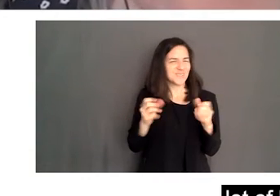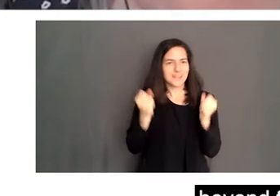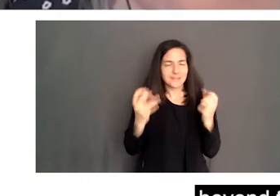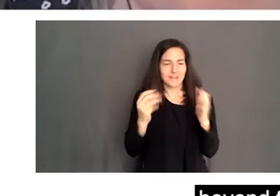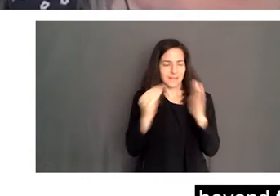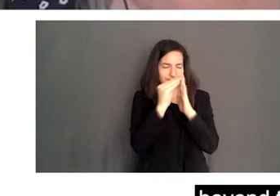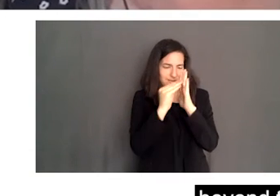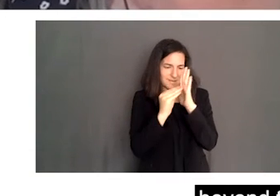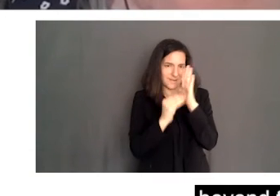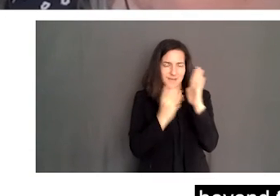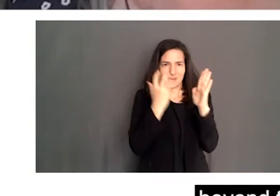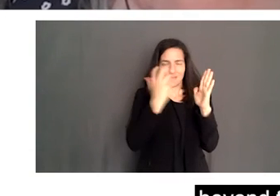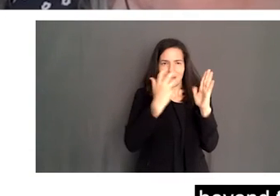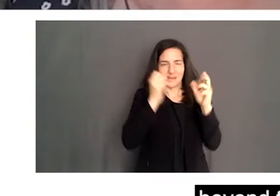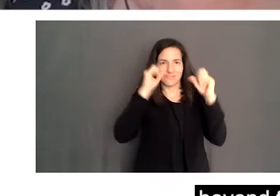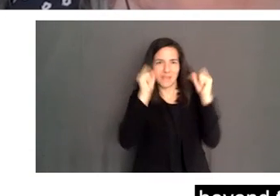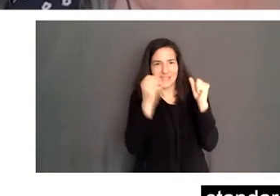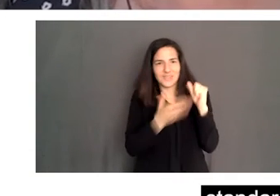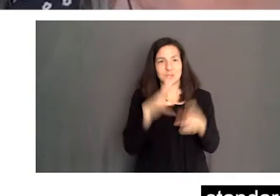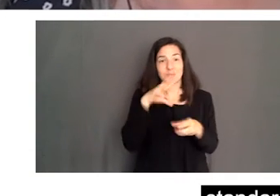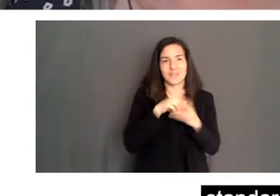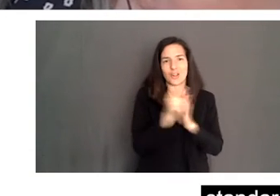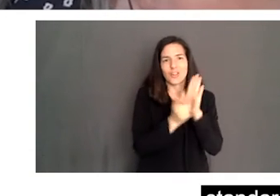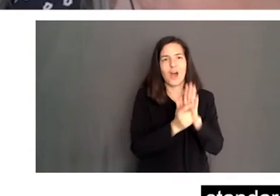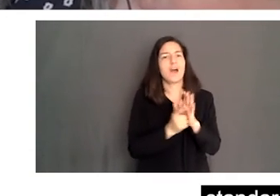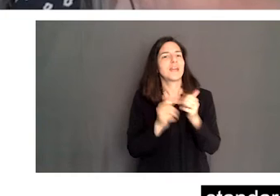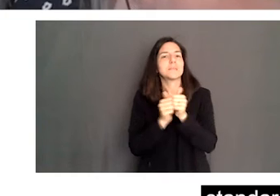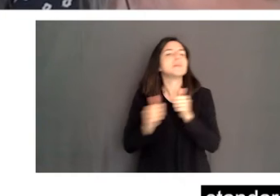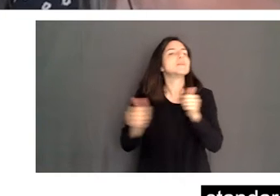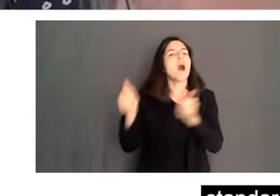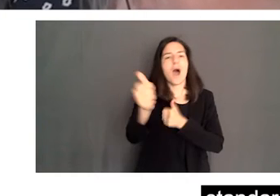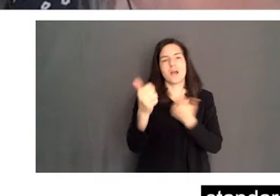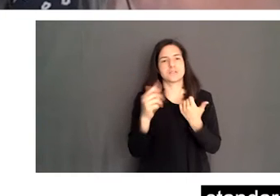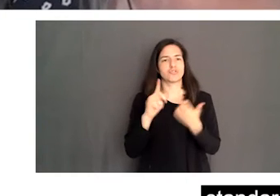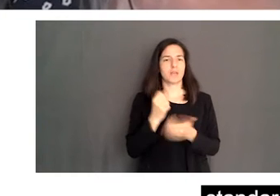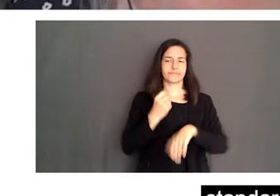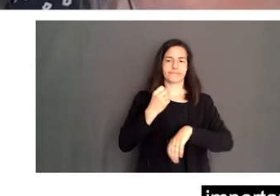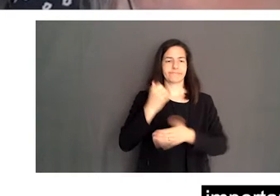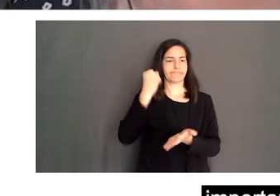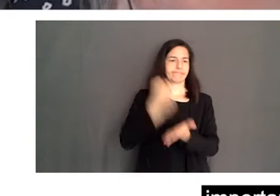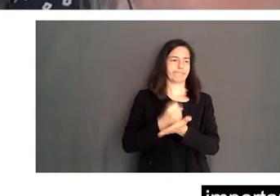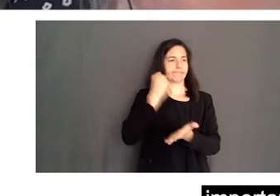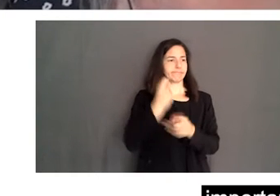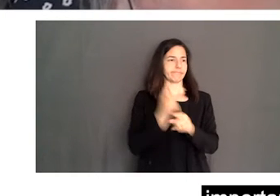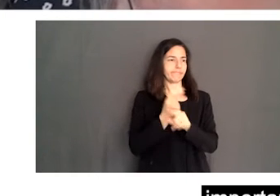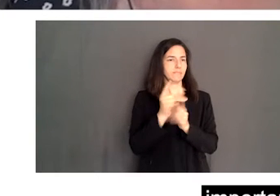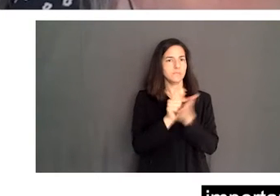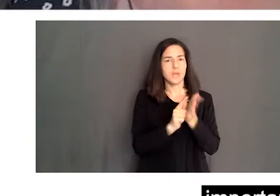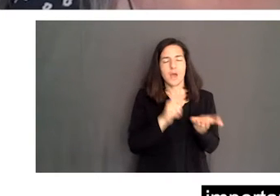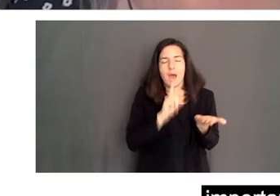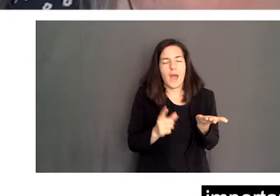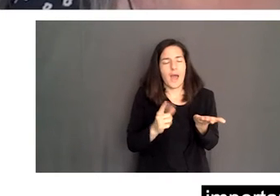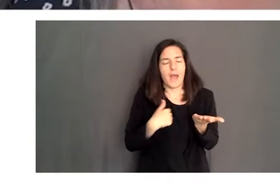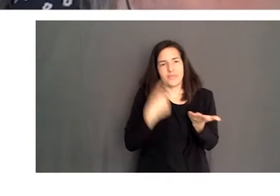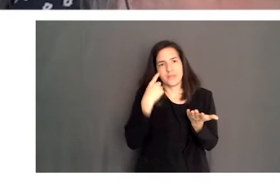goes beyond the kind of dream of having some kind of standards organization. And I think it's the most important advancement in disability